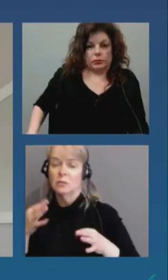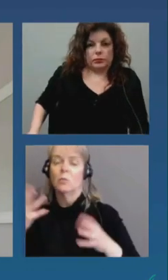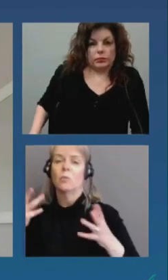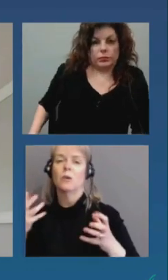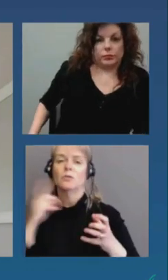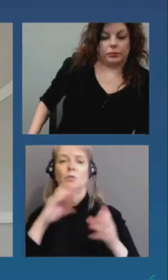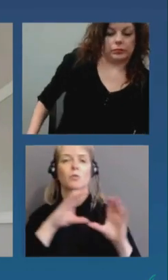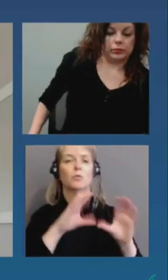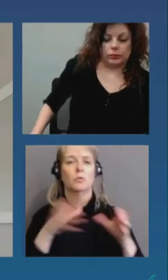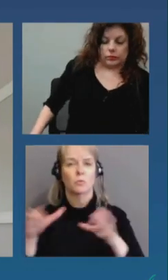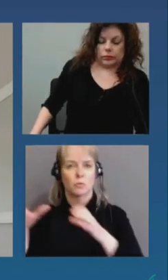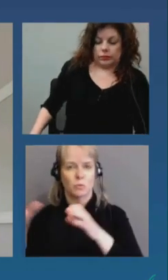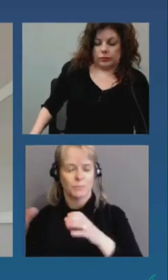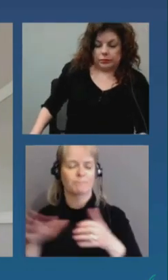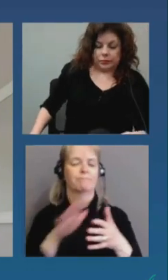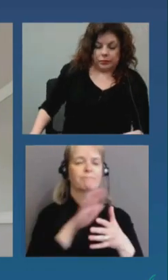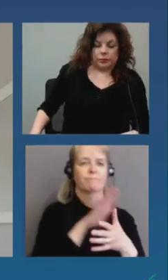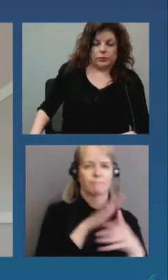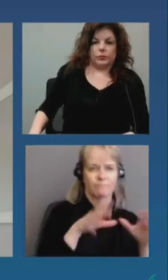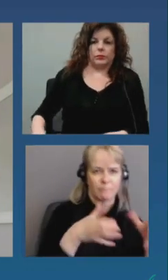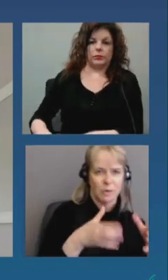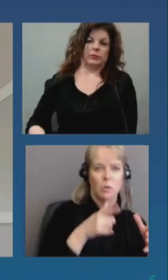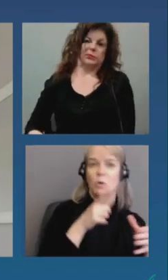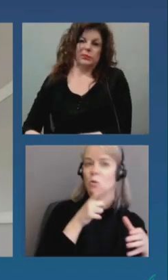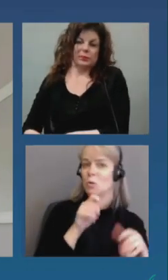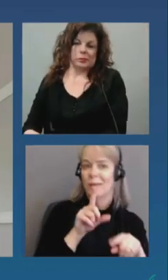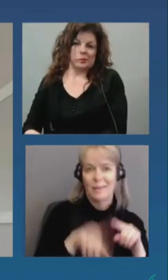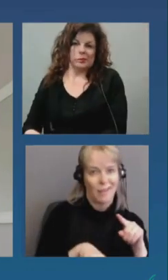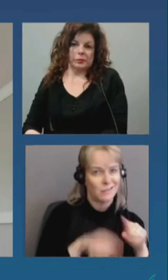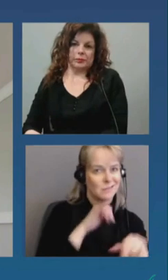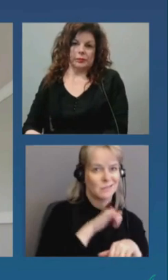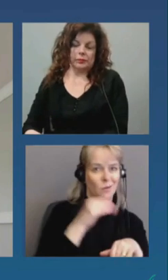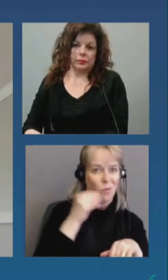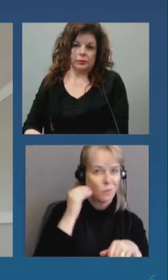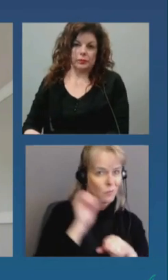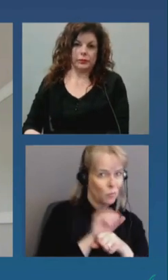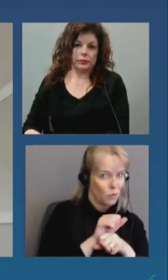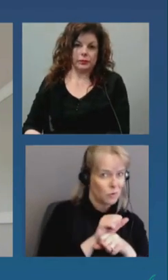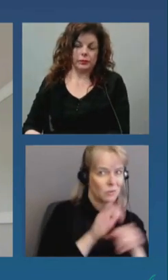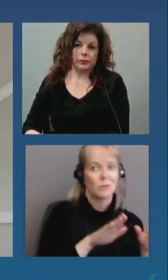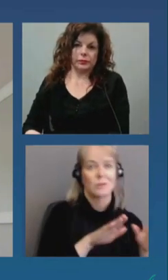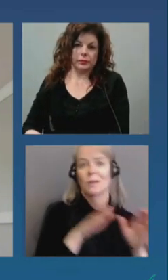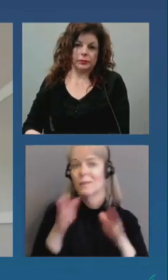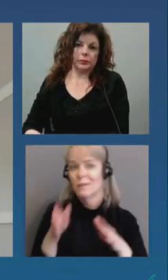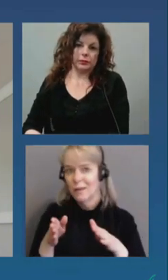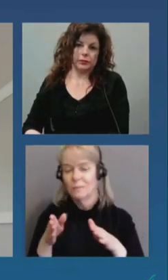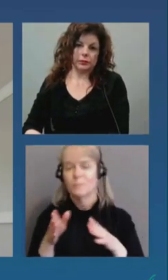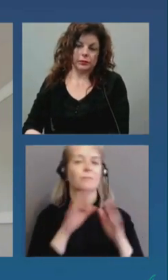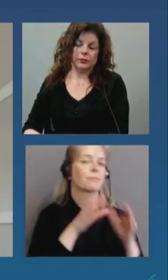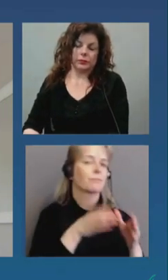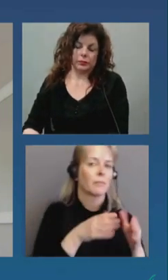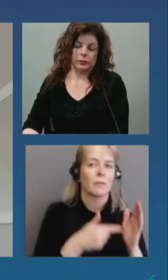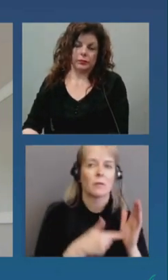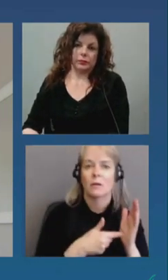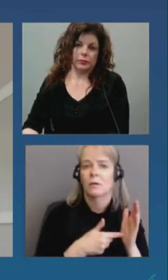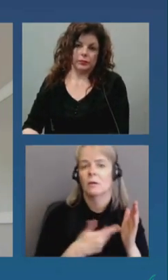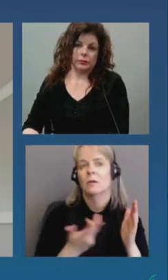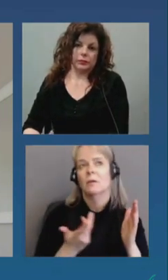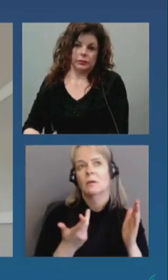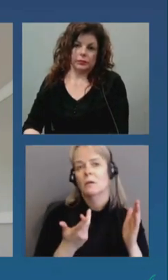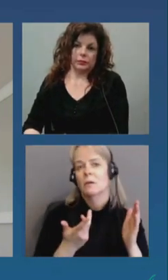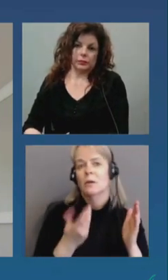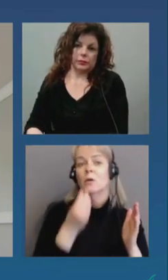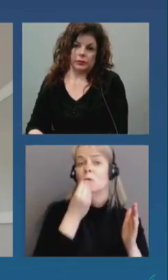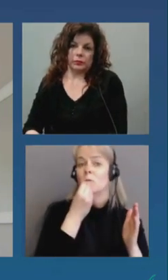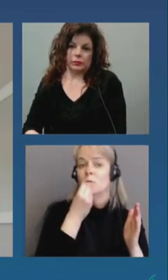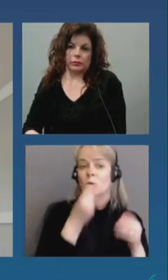people who cannot work from home and then second group of people who cannot work from home the first group includes people like people who work in food